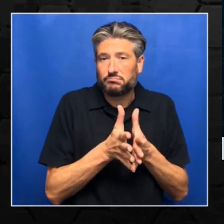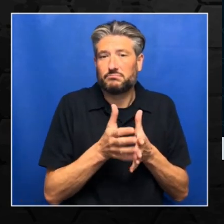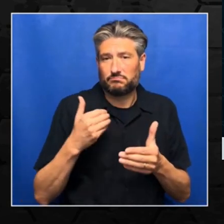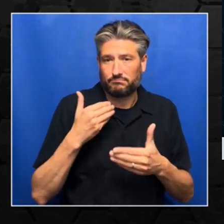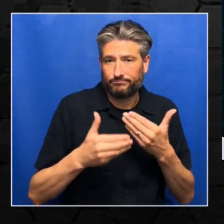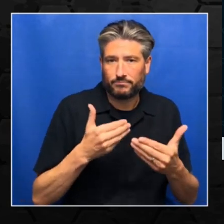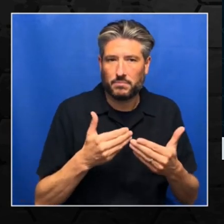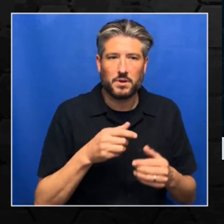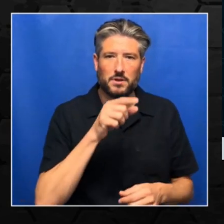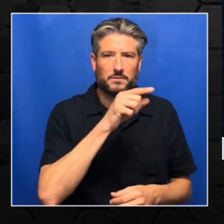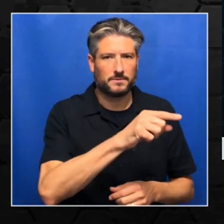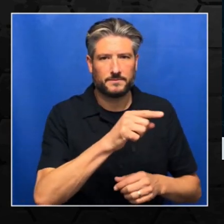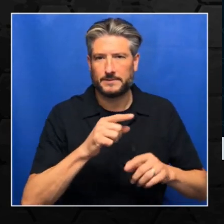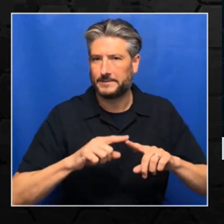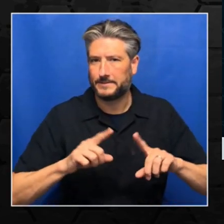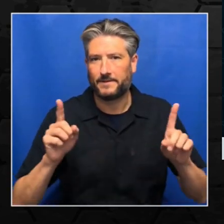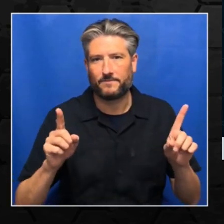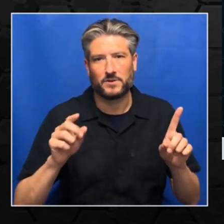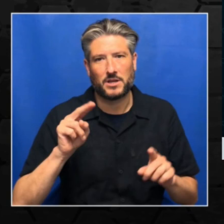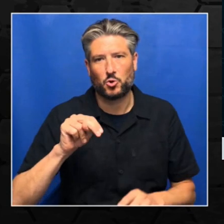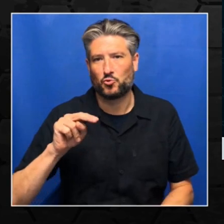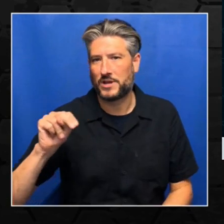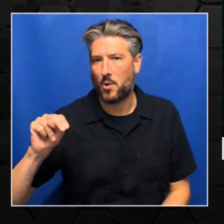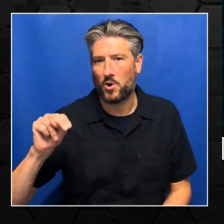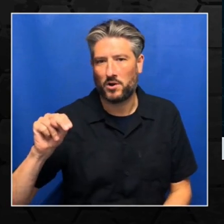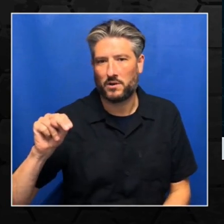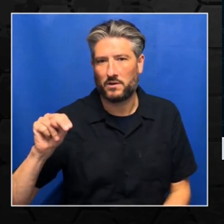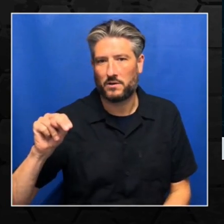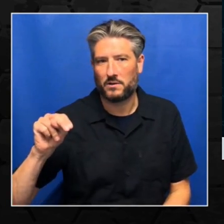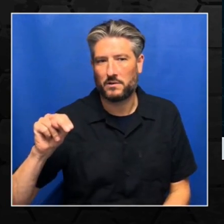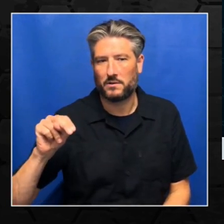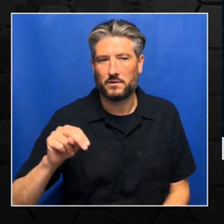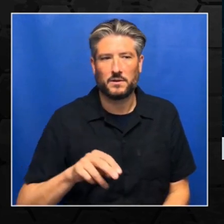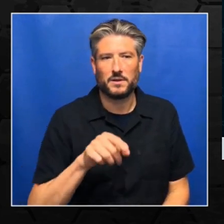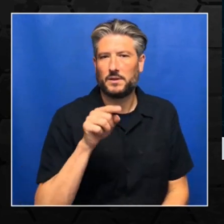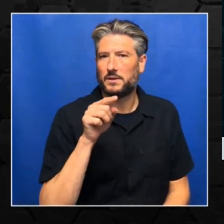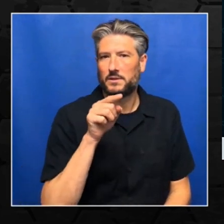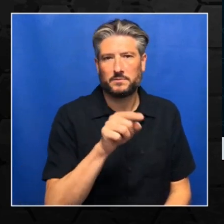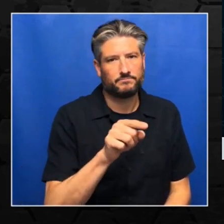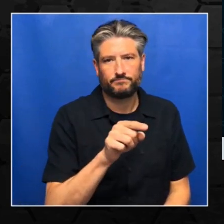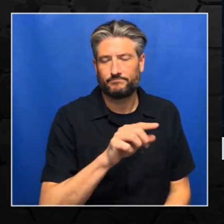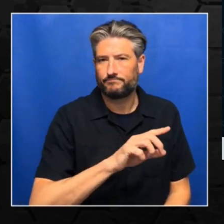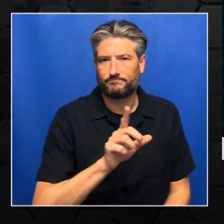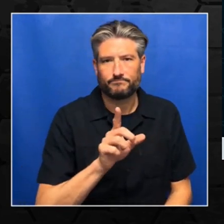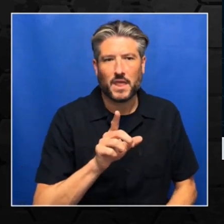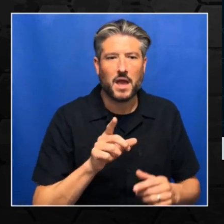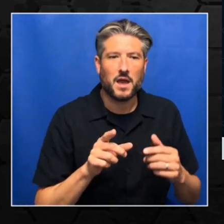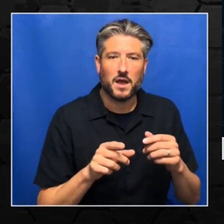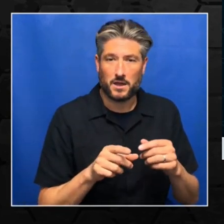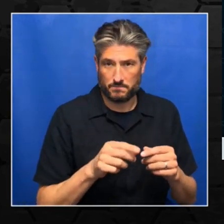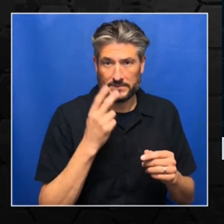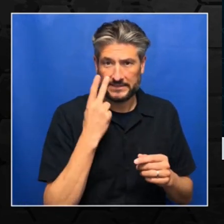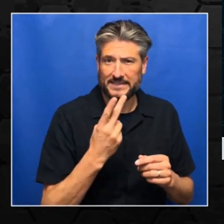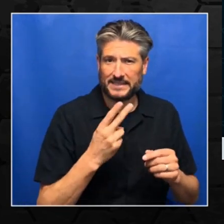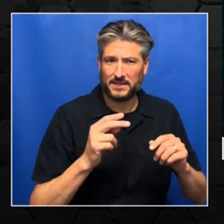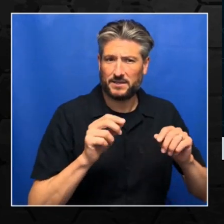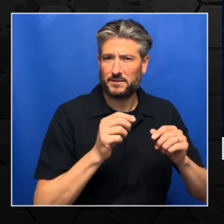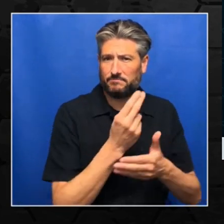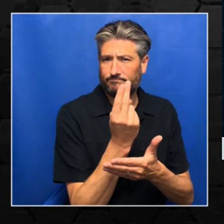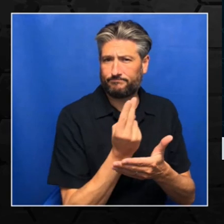network does not contain, you know, weights and neurons. But instead, it contains layers. It